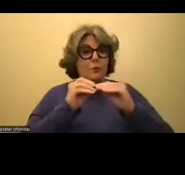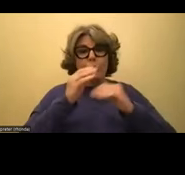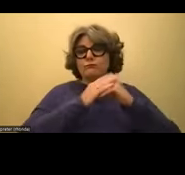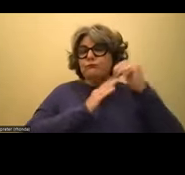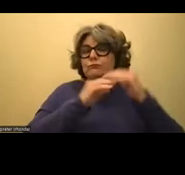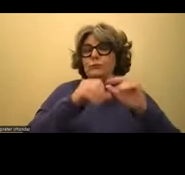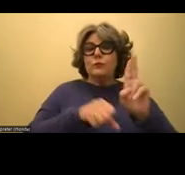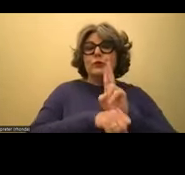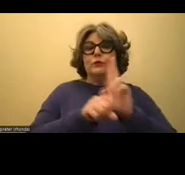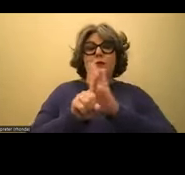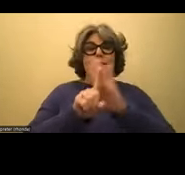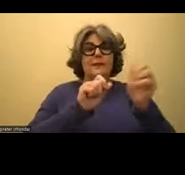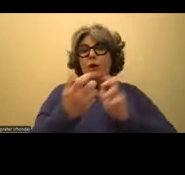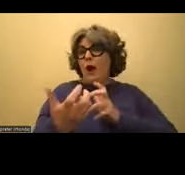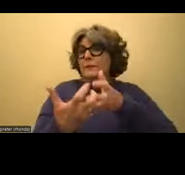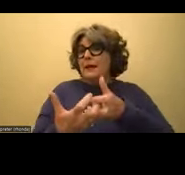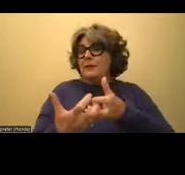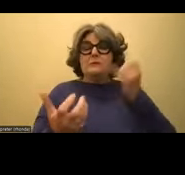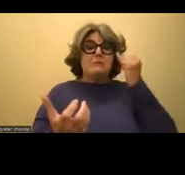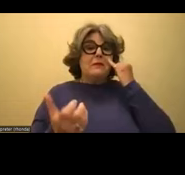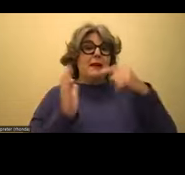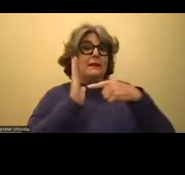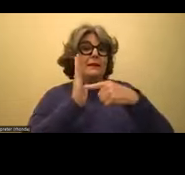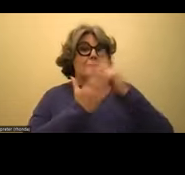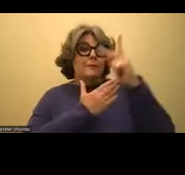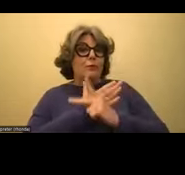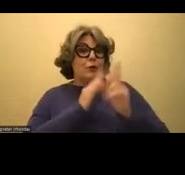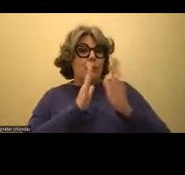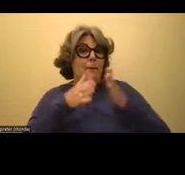using their accommodations, like Bookshare, in the classroom?